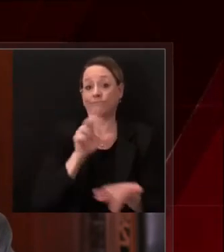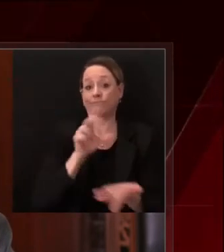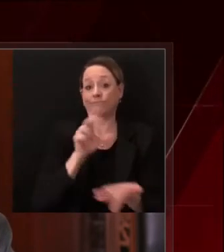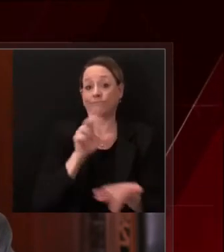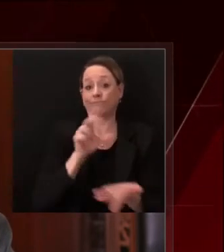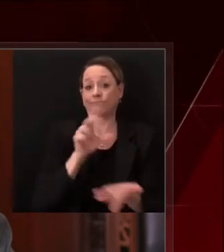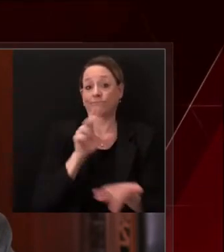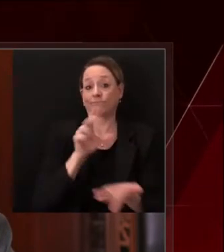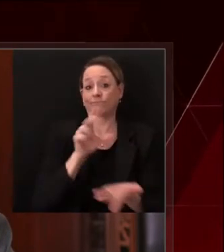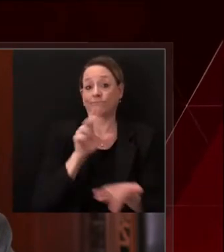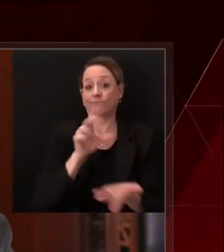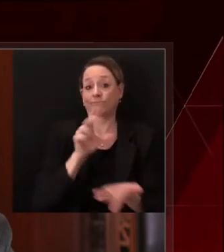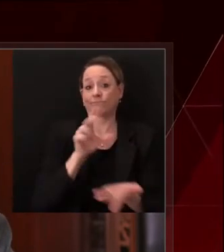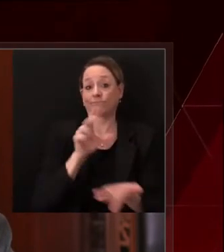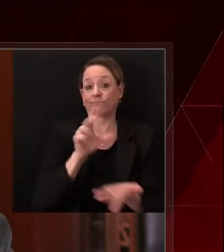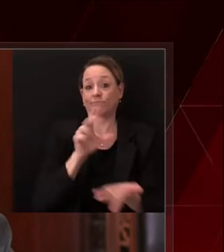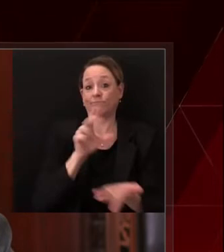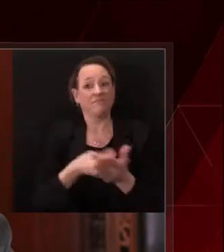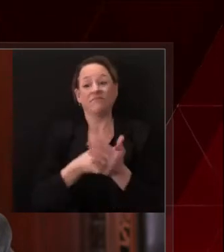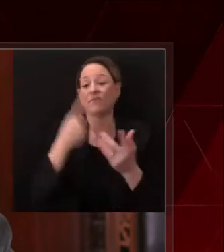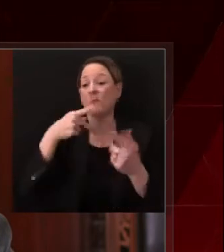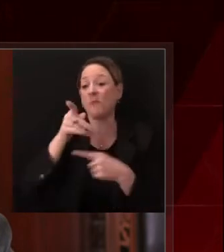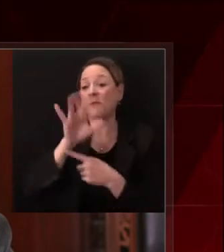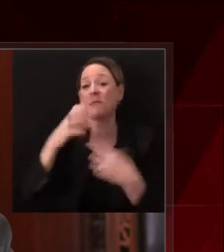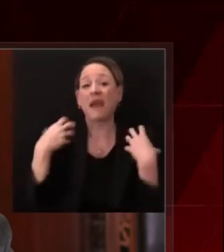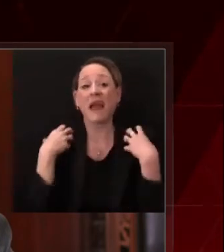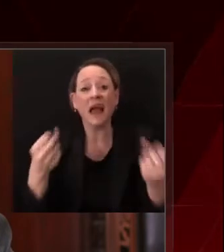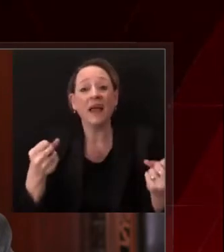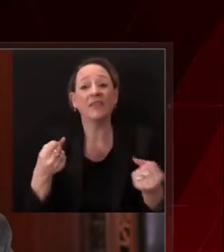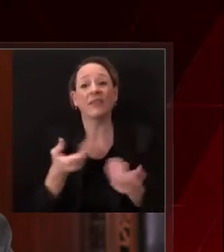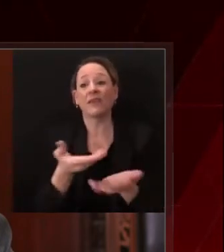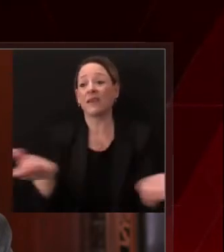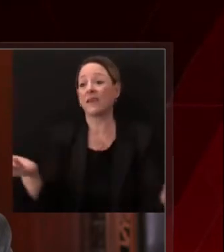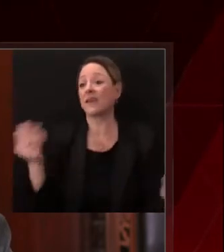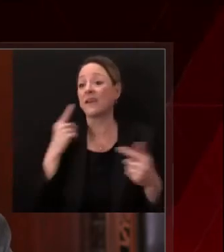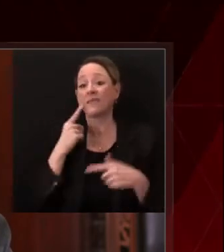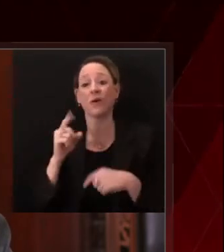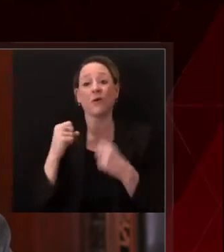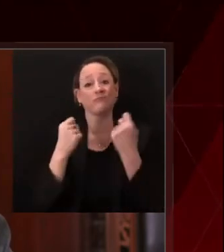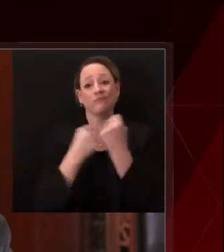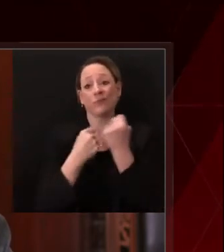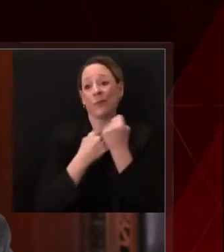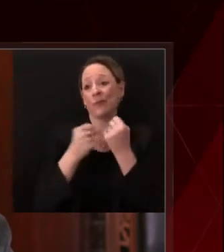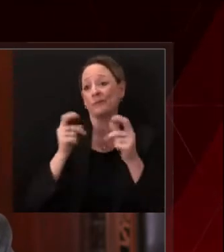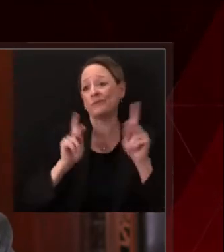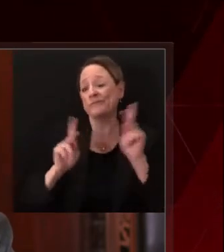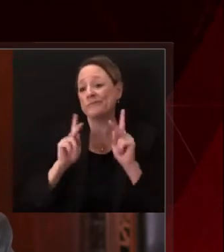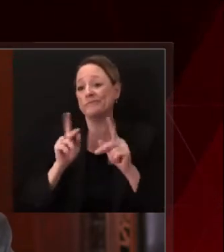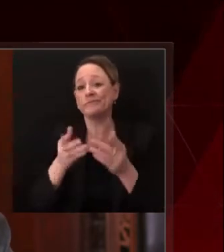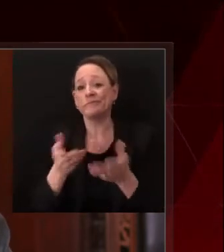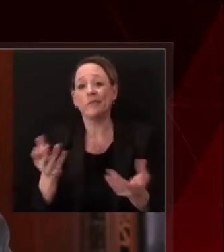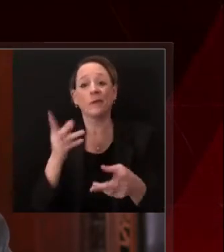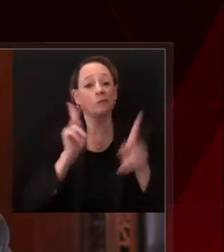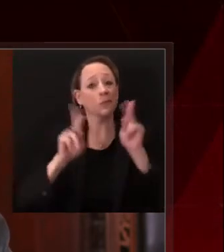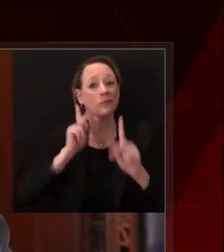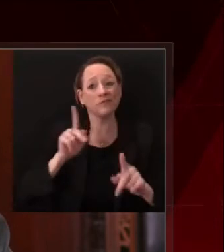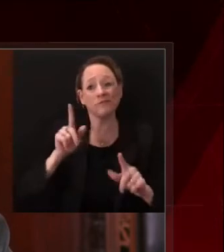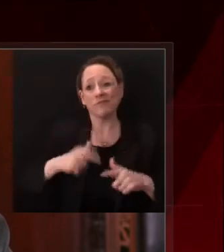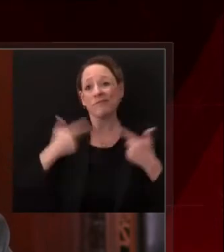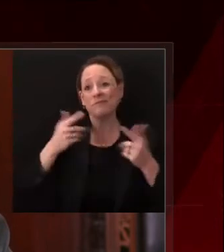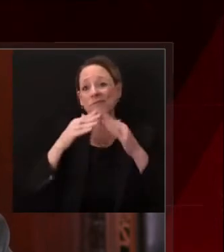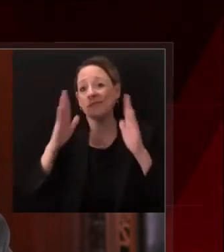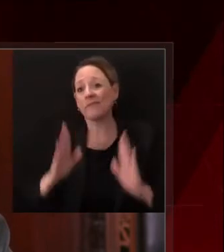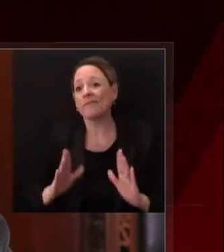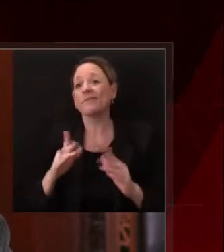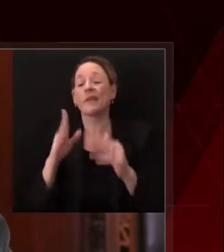economic support initiatives for wisconsin residences businesses and communities we need robot we need